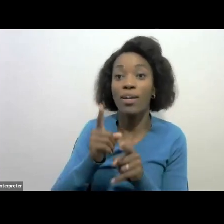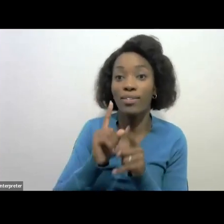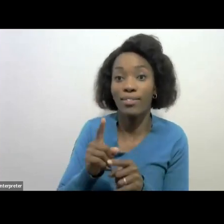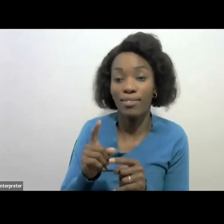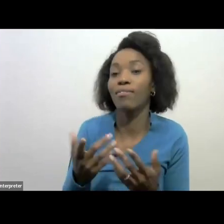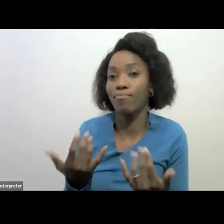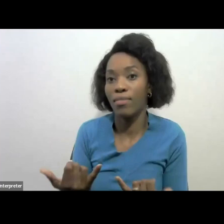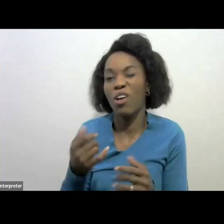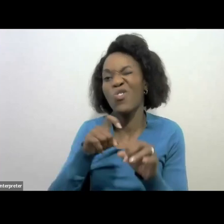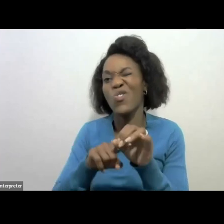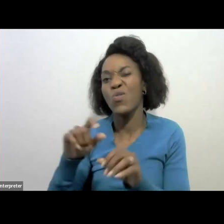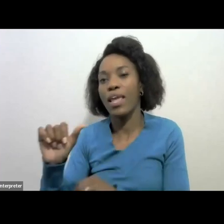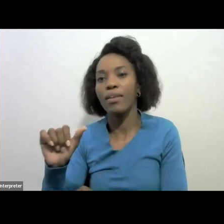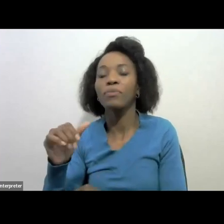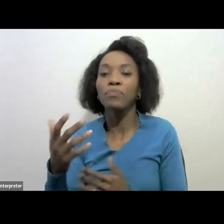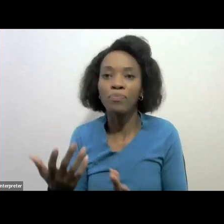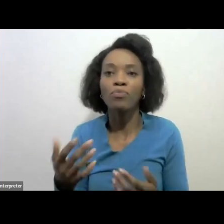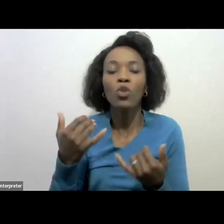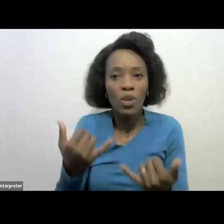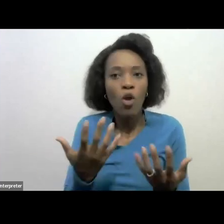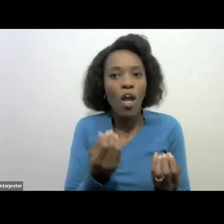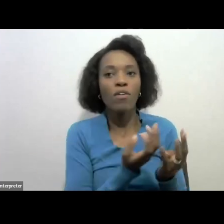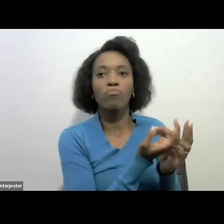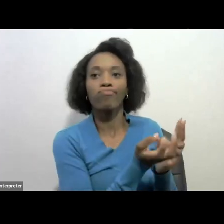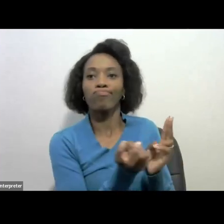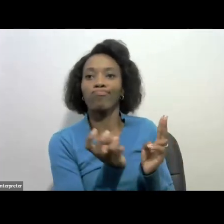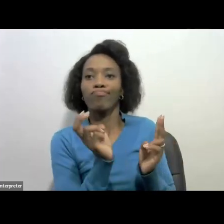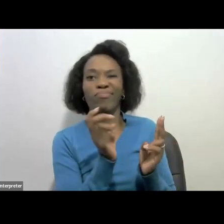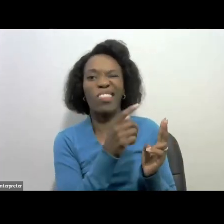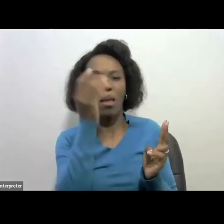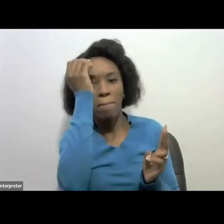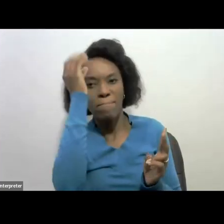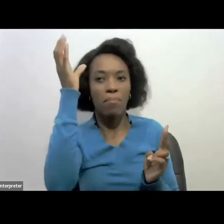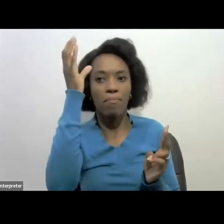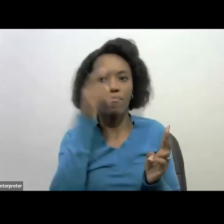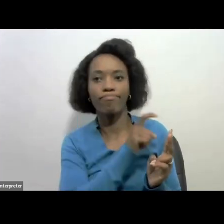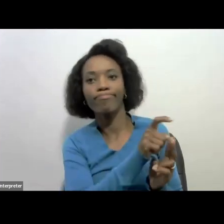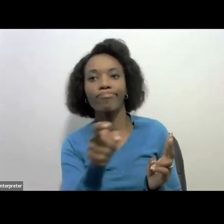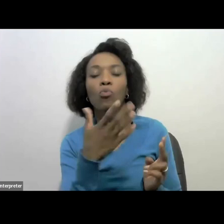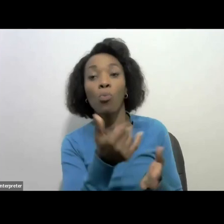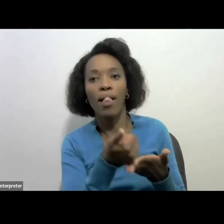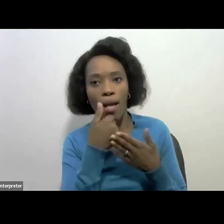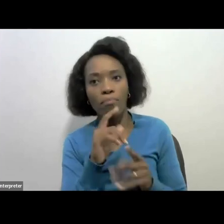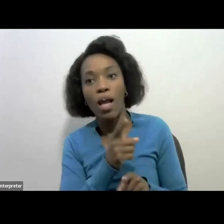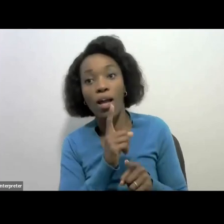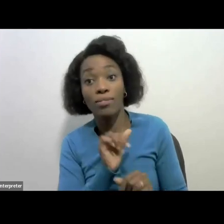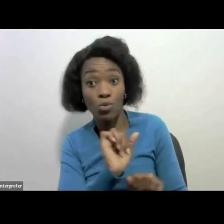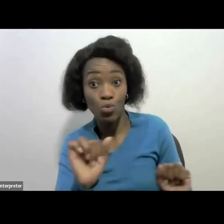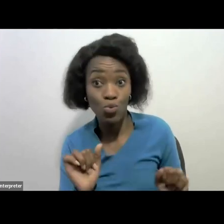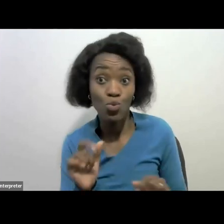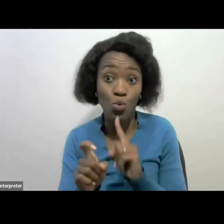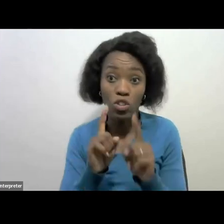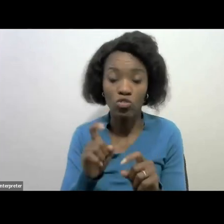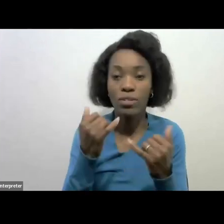have a panel of experts assist in responding to your question colleagues I'm going to